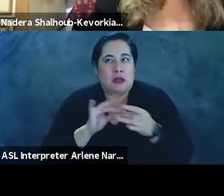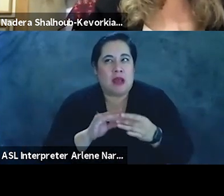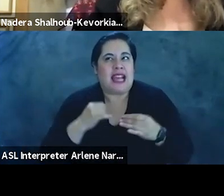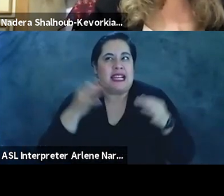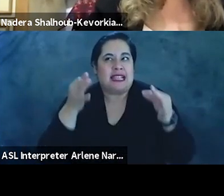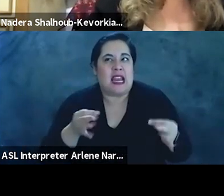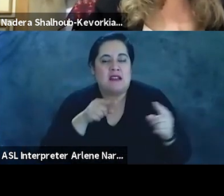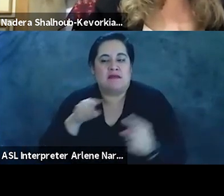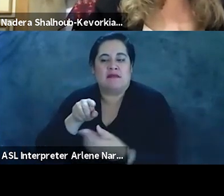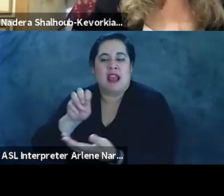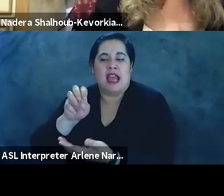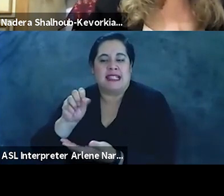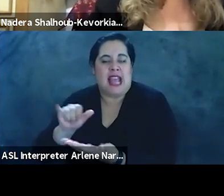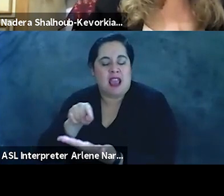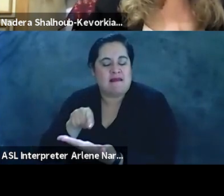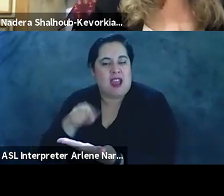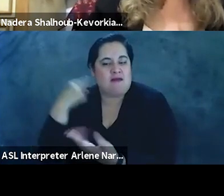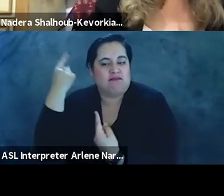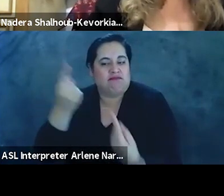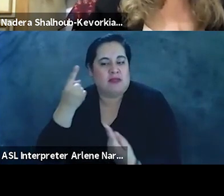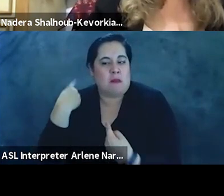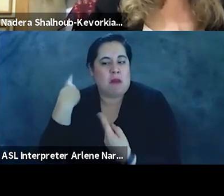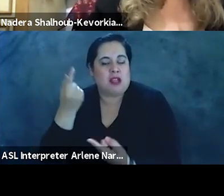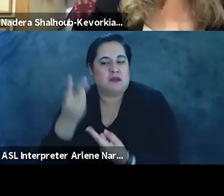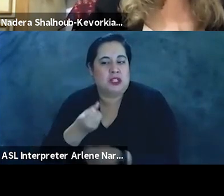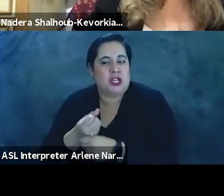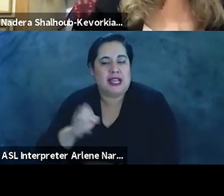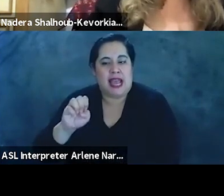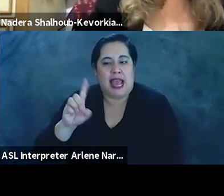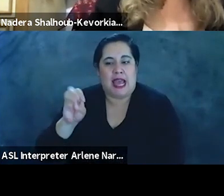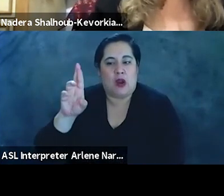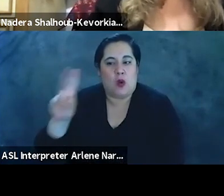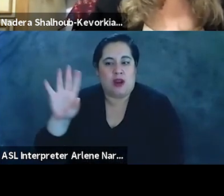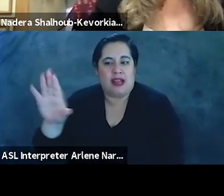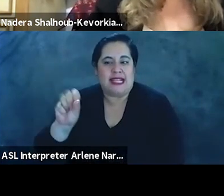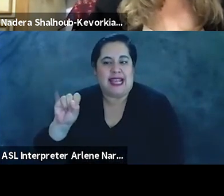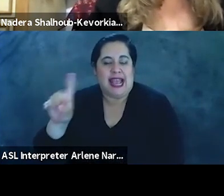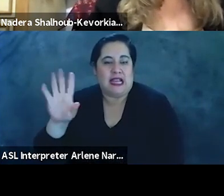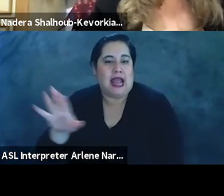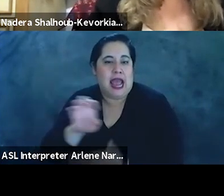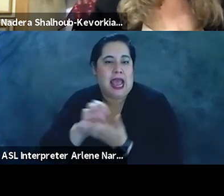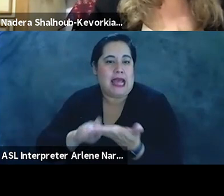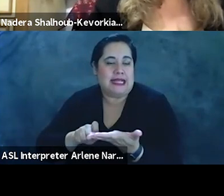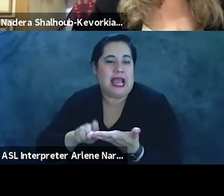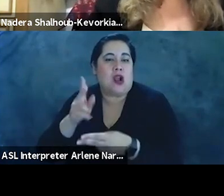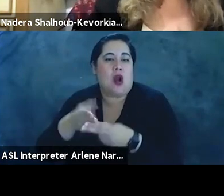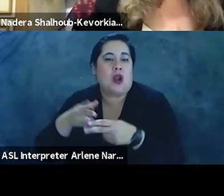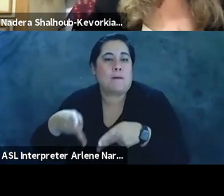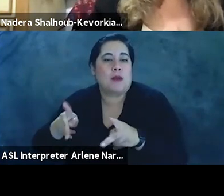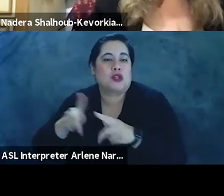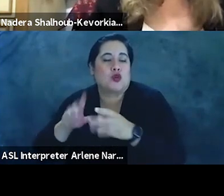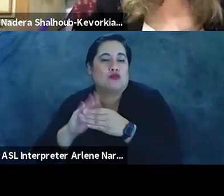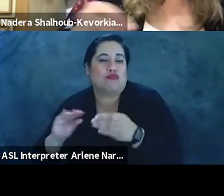go to an essay that I've thought a lot about in the last couple of years, Edward Said's essay, Permission to Narrate, and sort